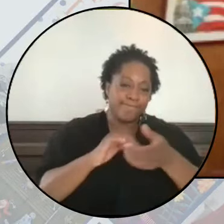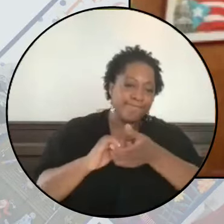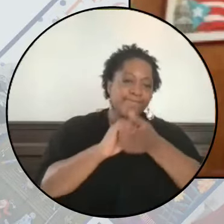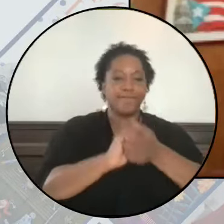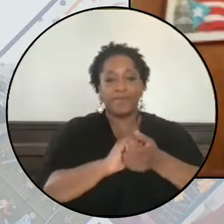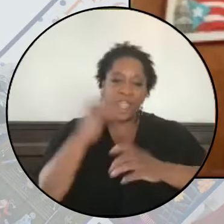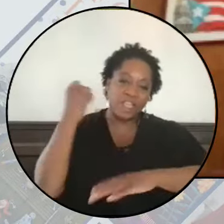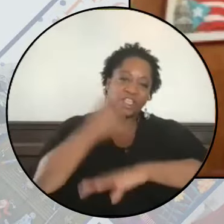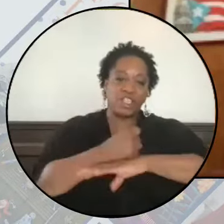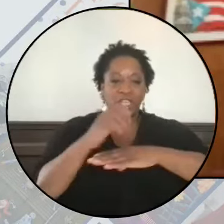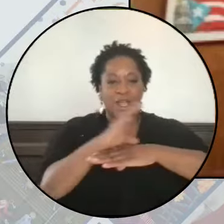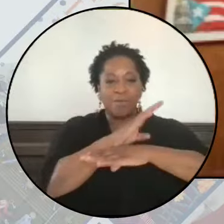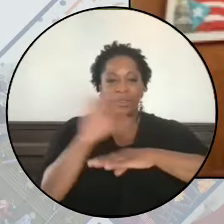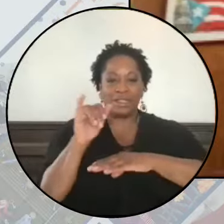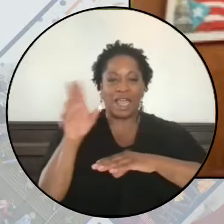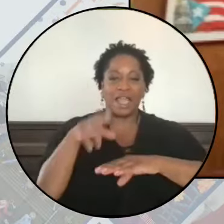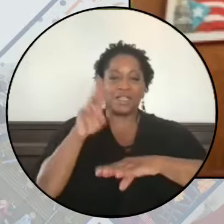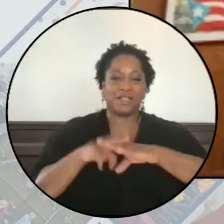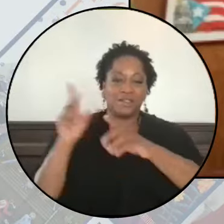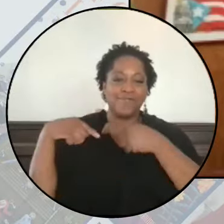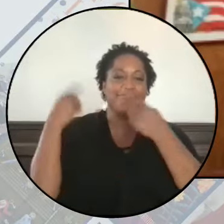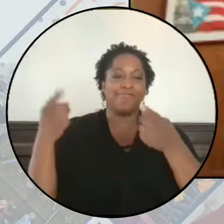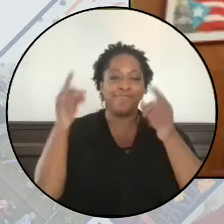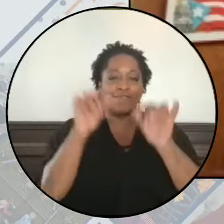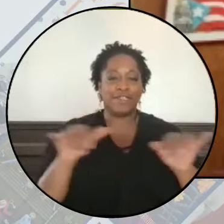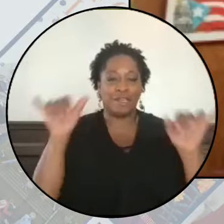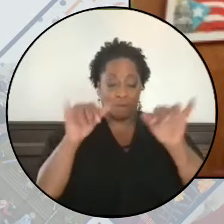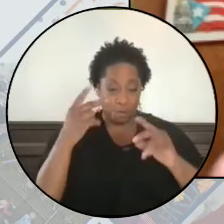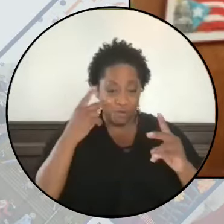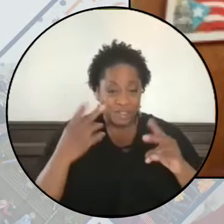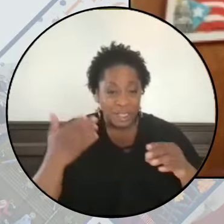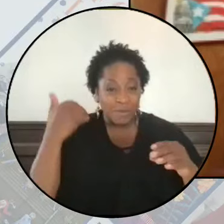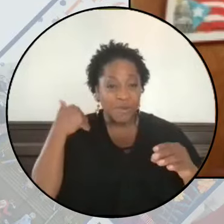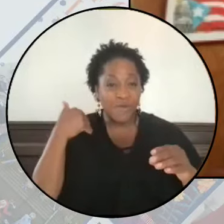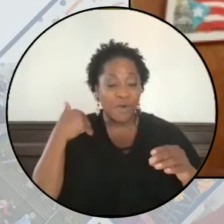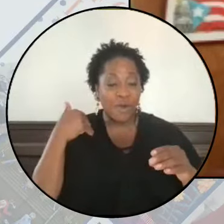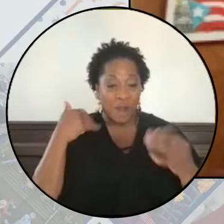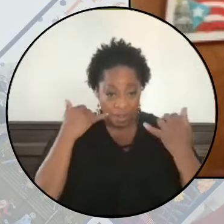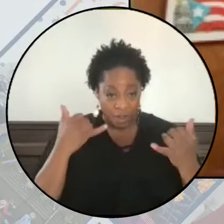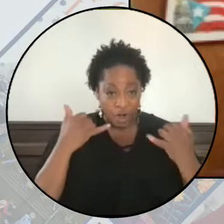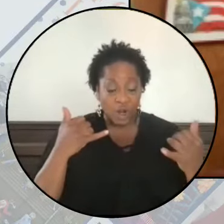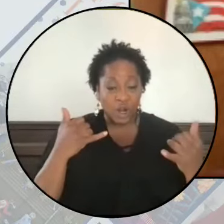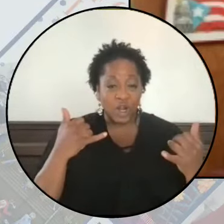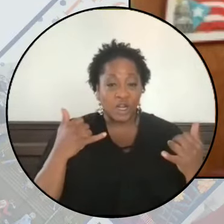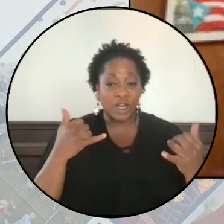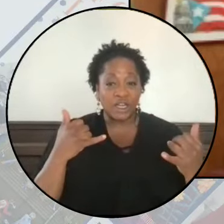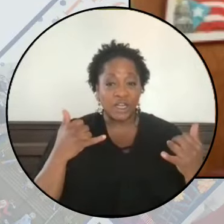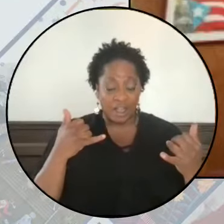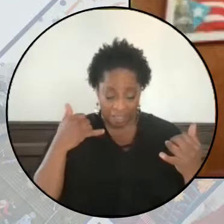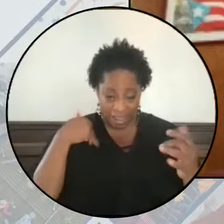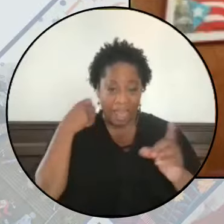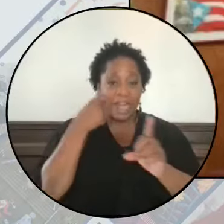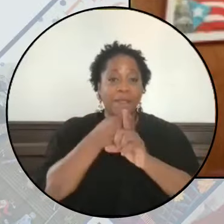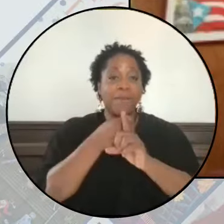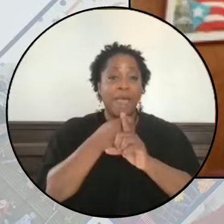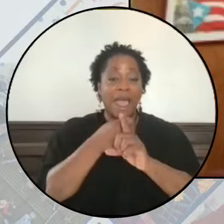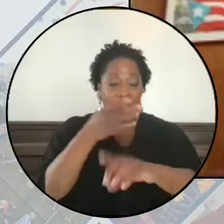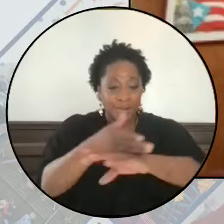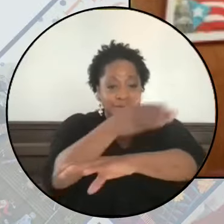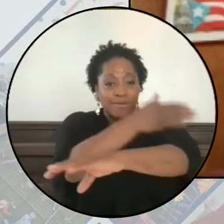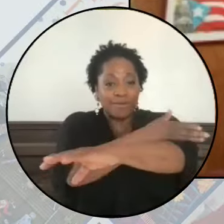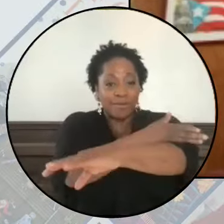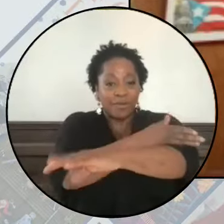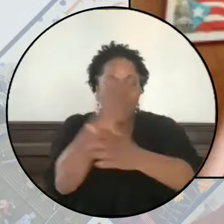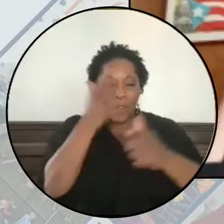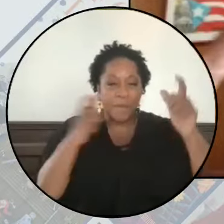to shut down business as usual. What we have seen in the past and in the current that has had an impact are the mass